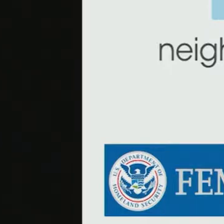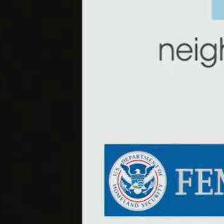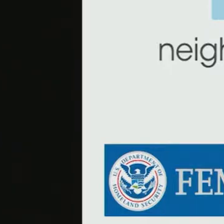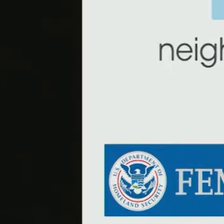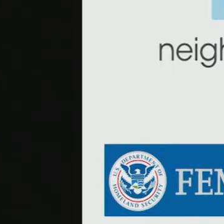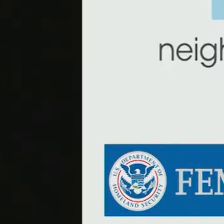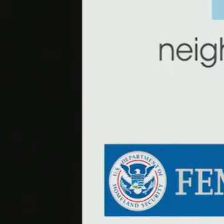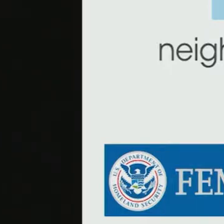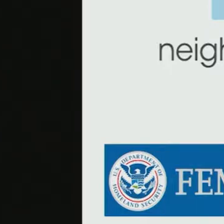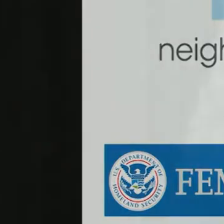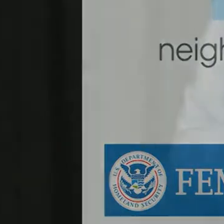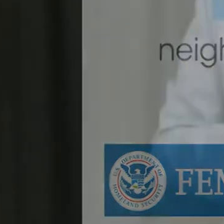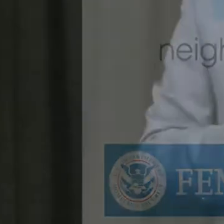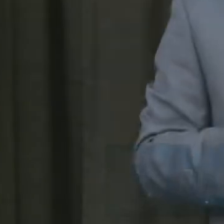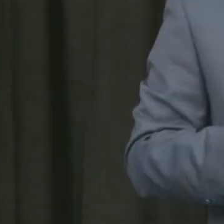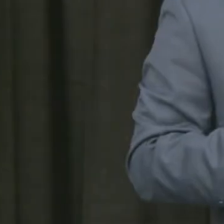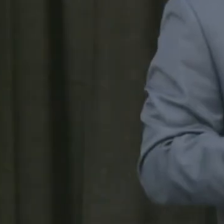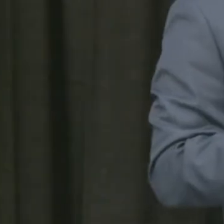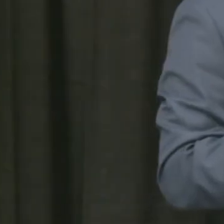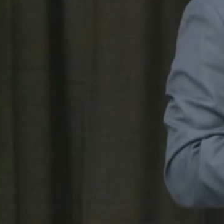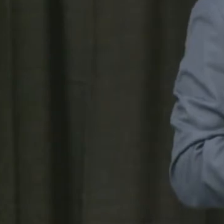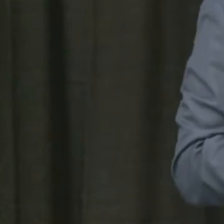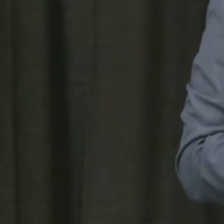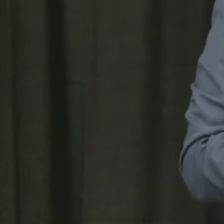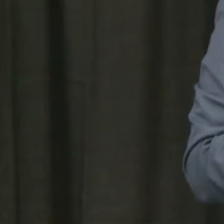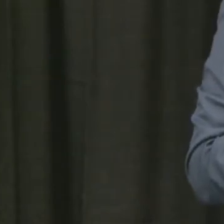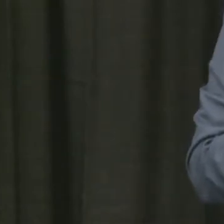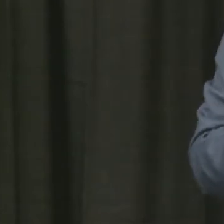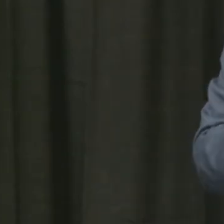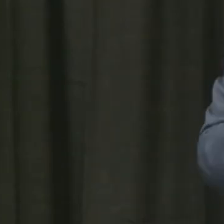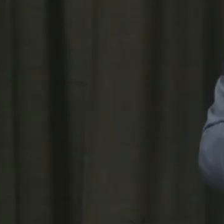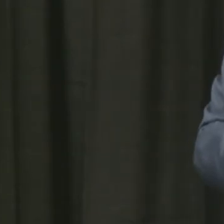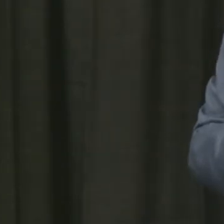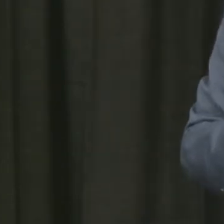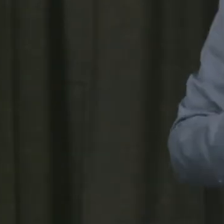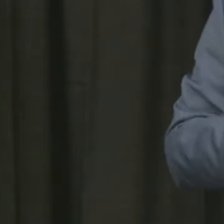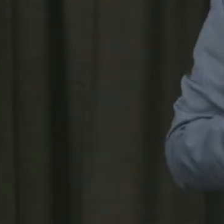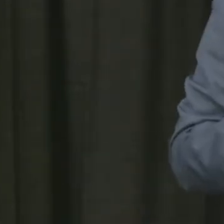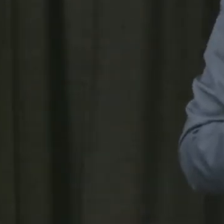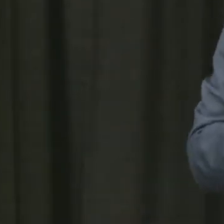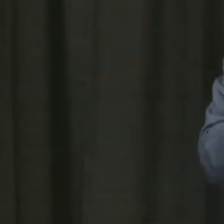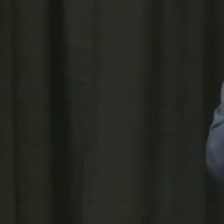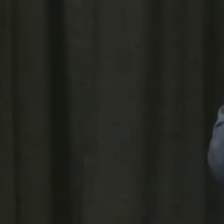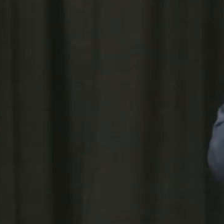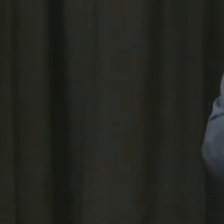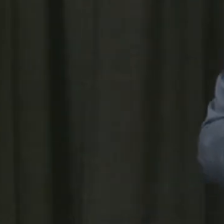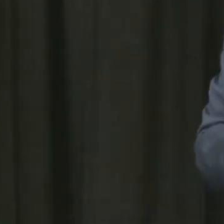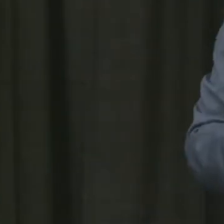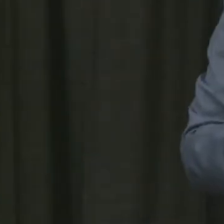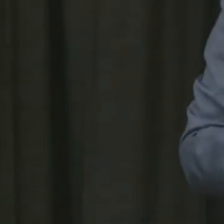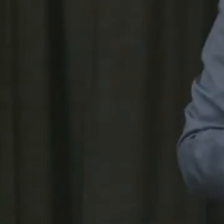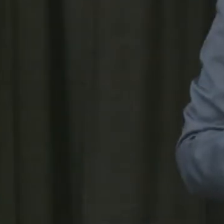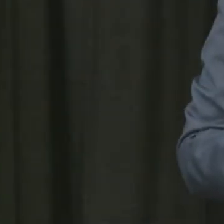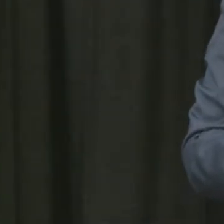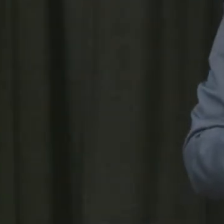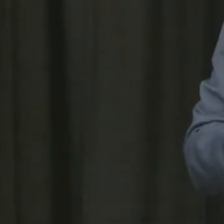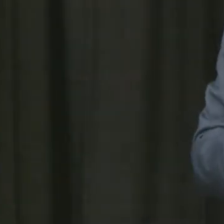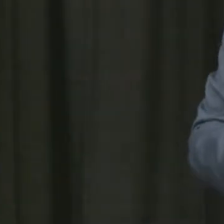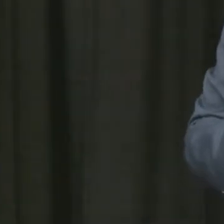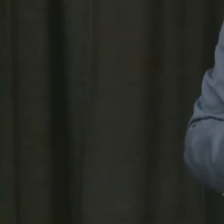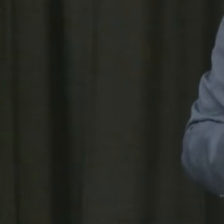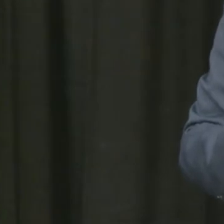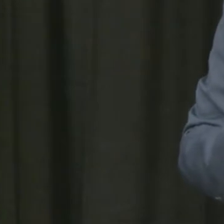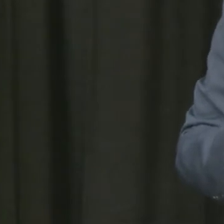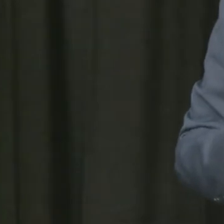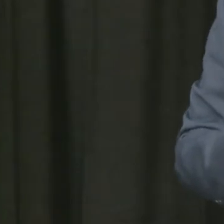thing to put on the menu, if you know what I mean. But what people are interested is empowerment. And so that's why we led with this empowerment narrative because people are like, I